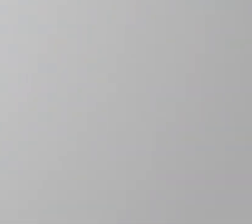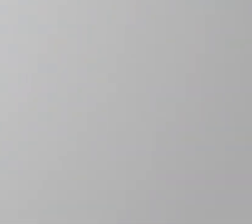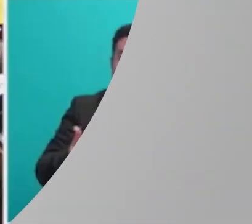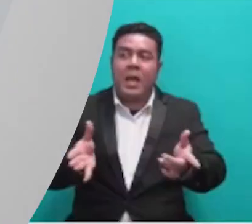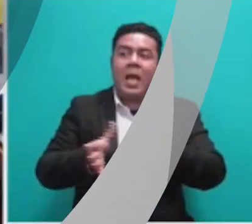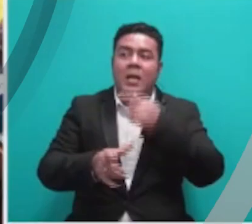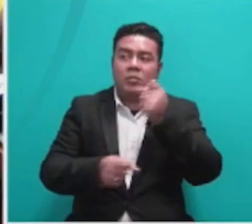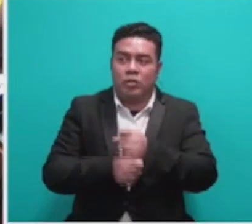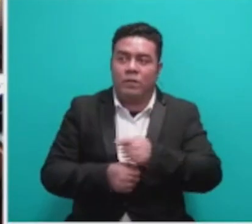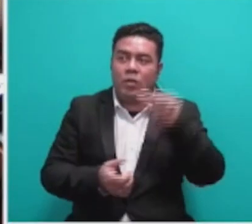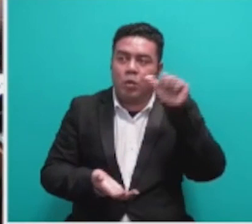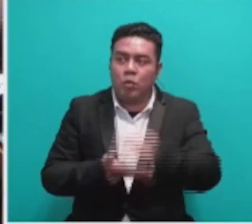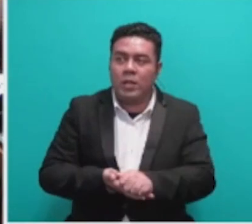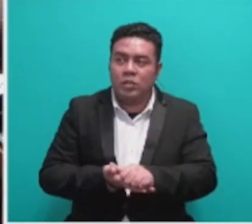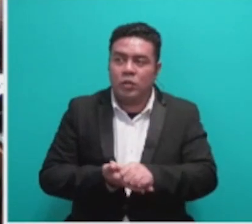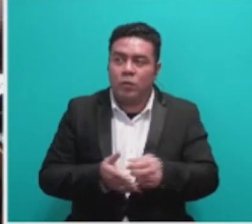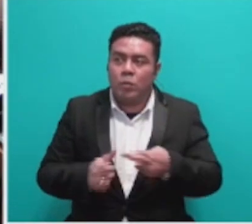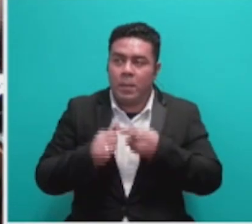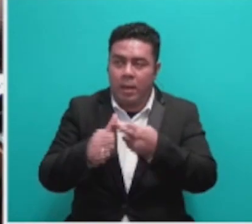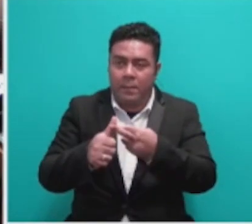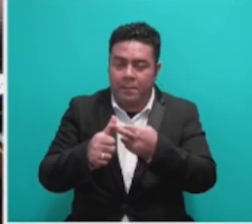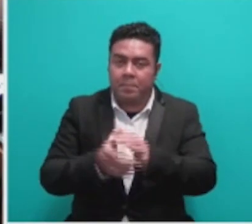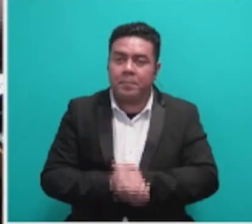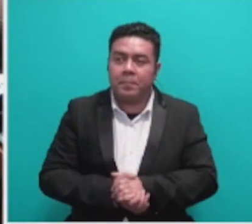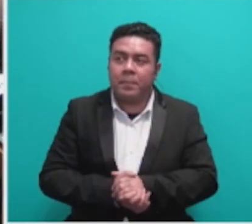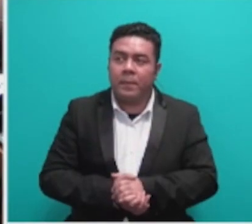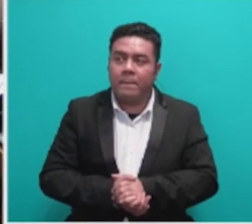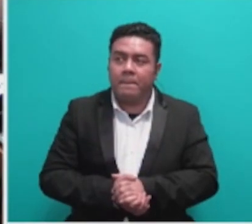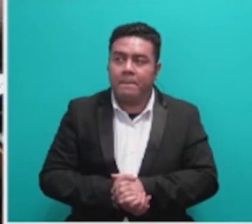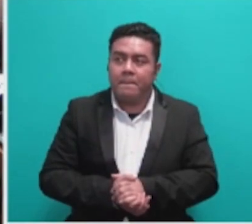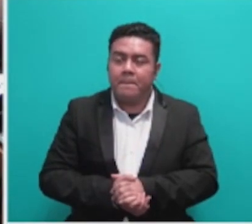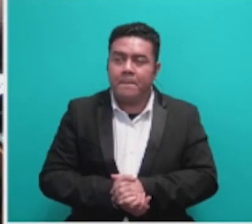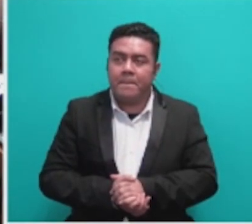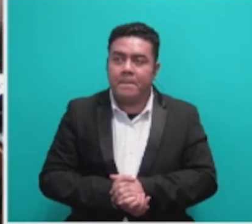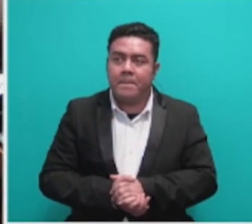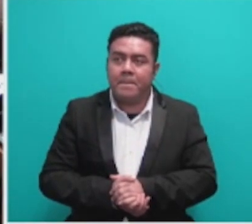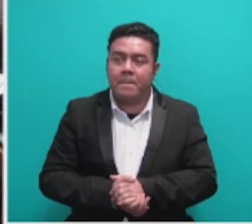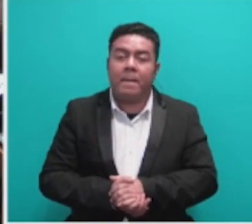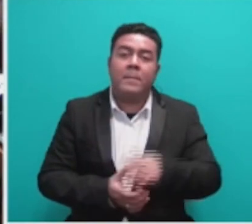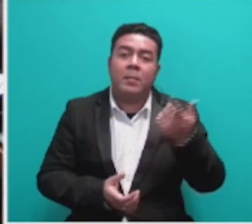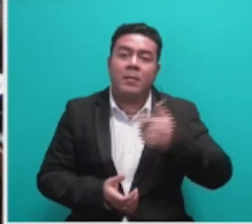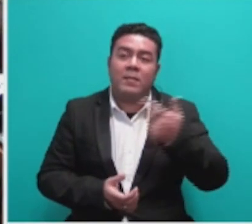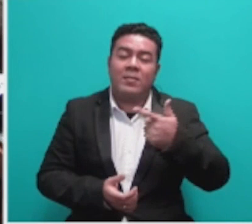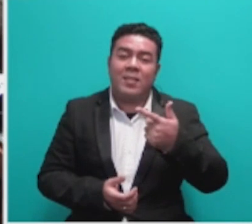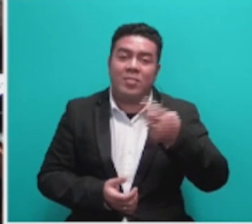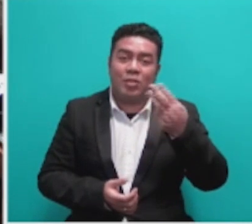The Honourable is right of reply, because by 1736